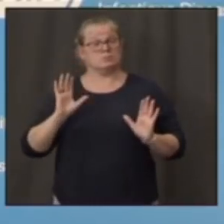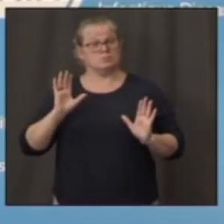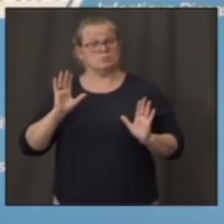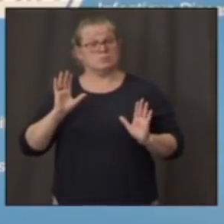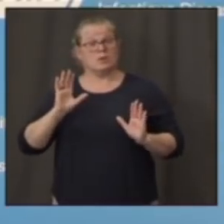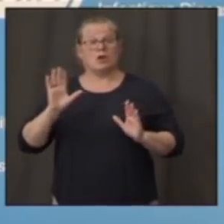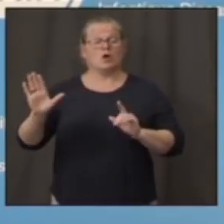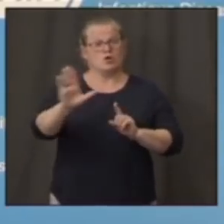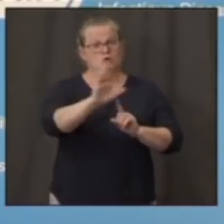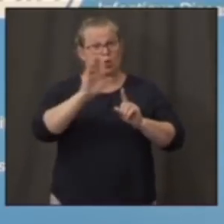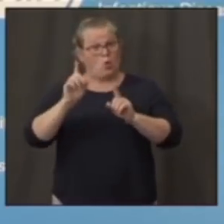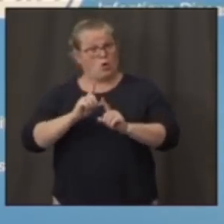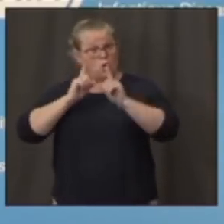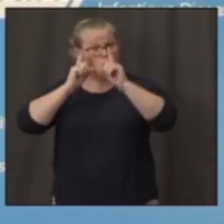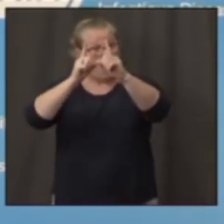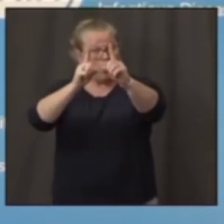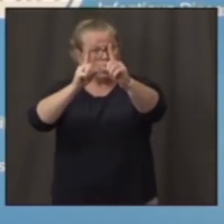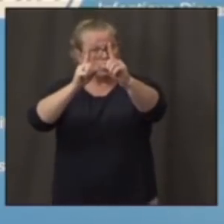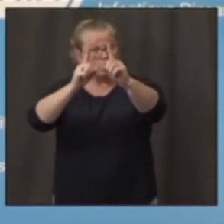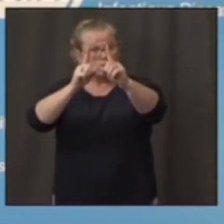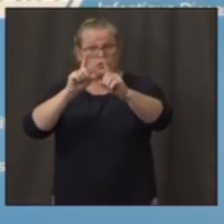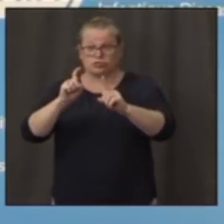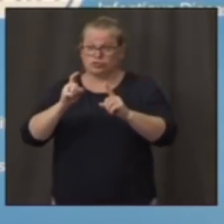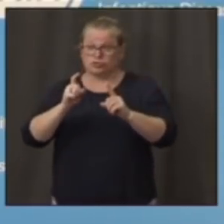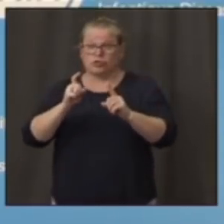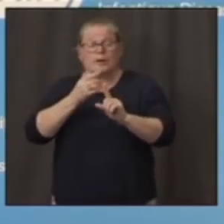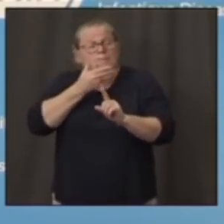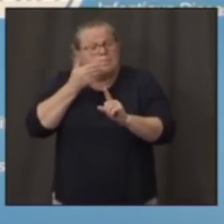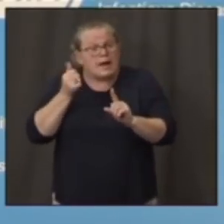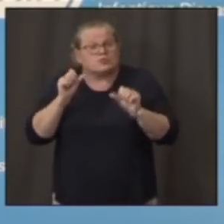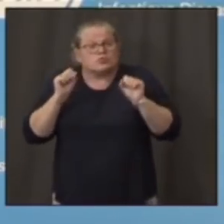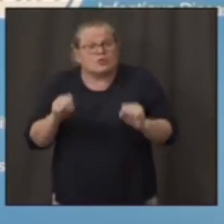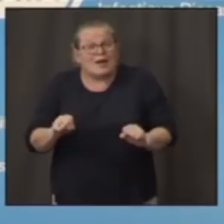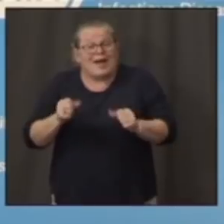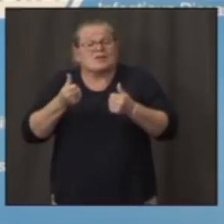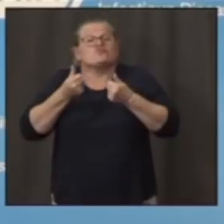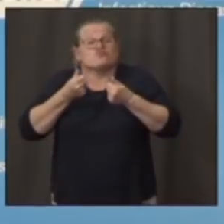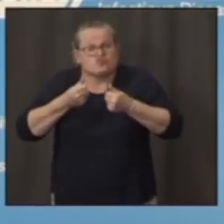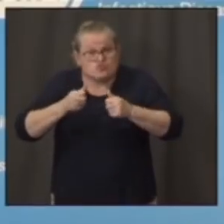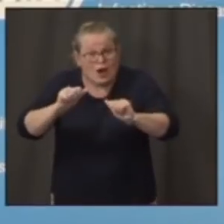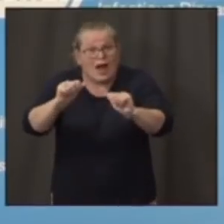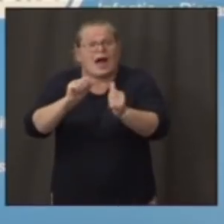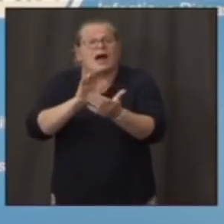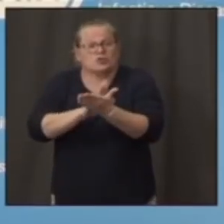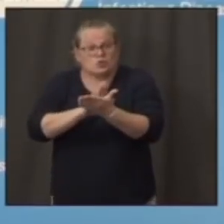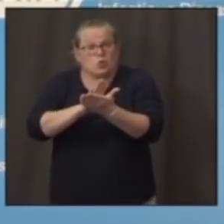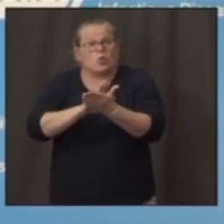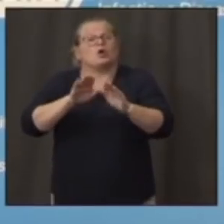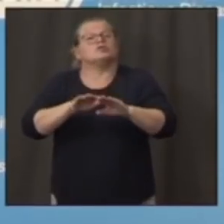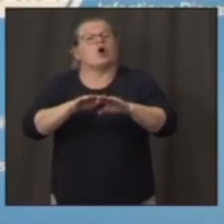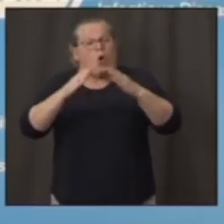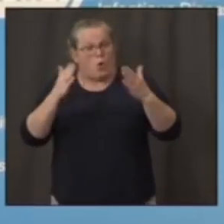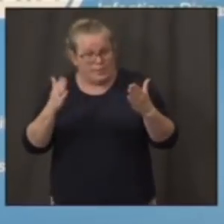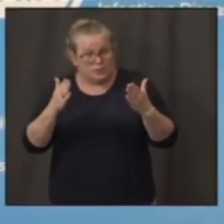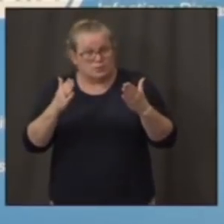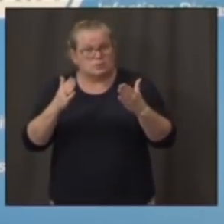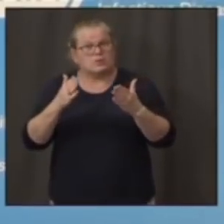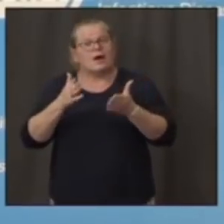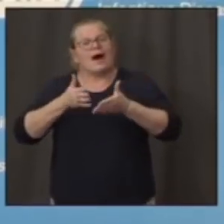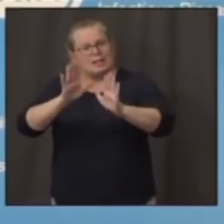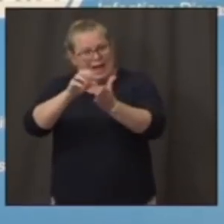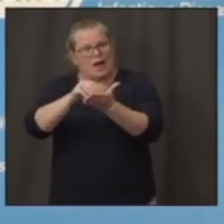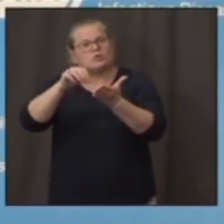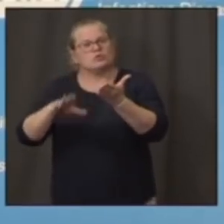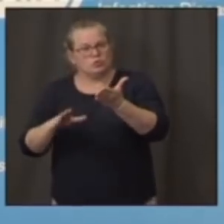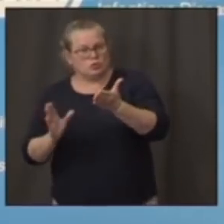try as best as you possibly can to open up the schools for in-person learning for